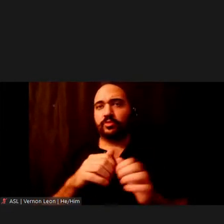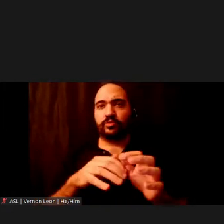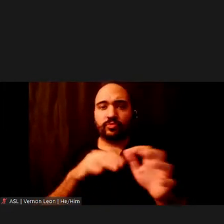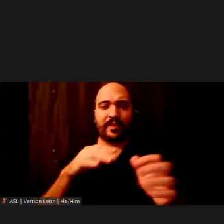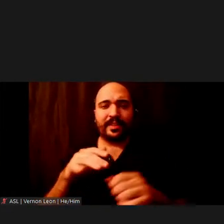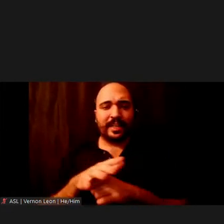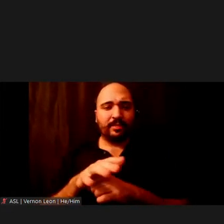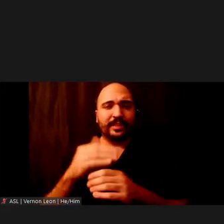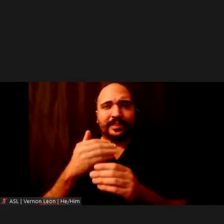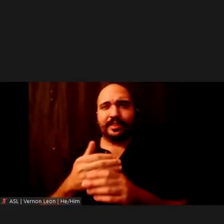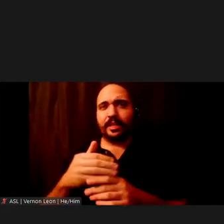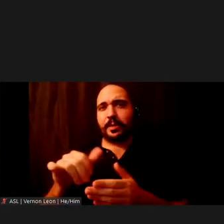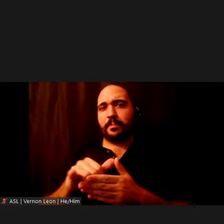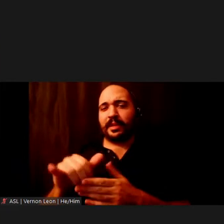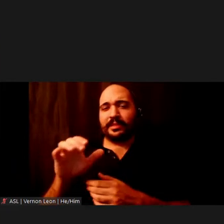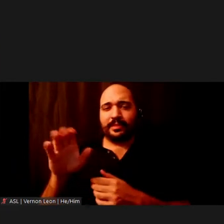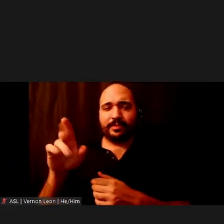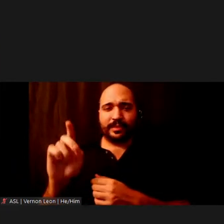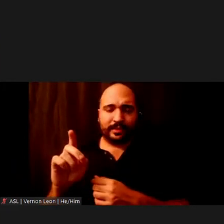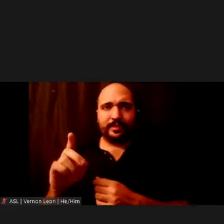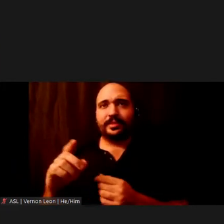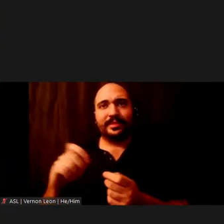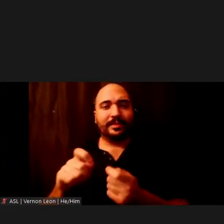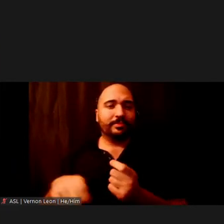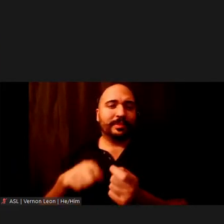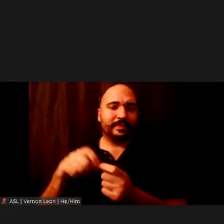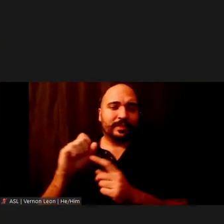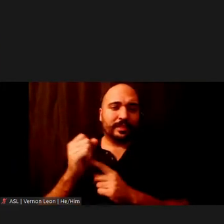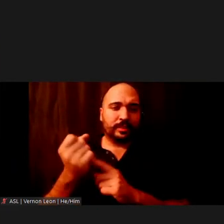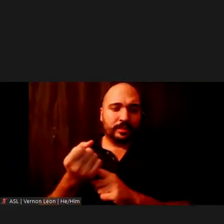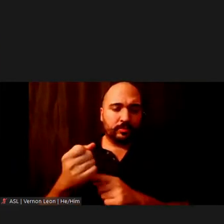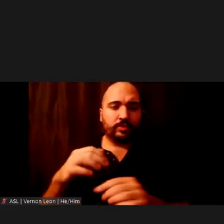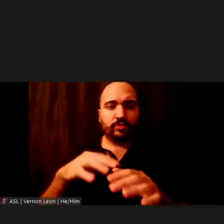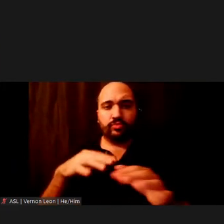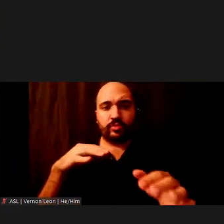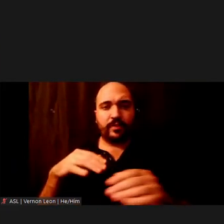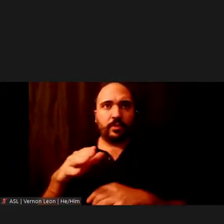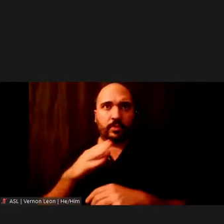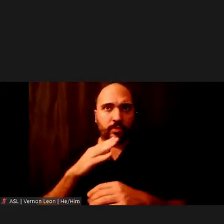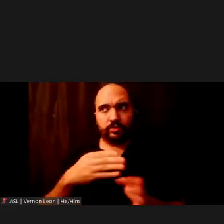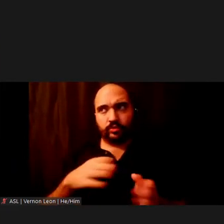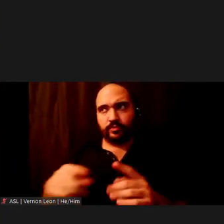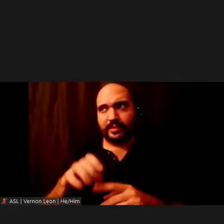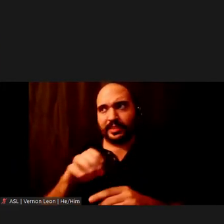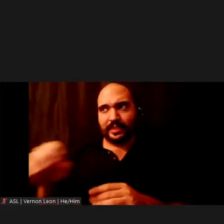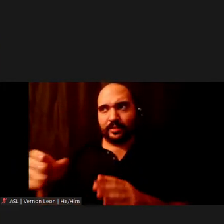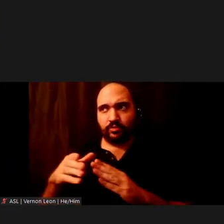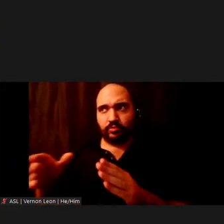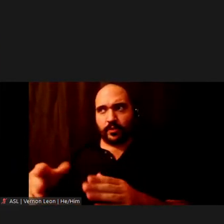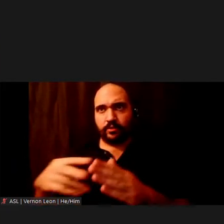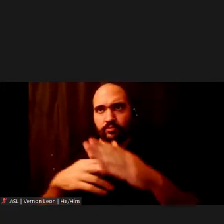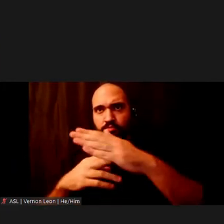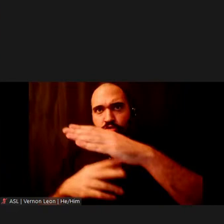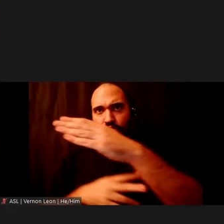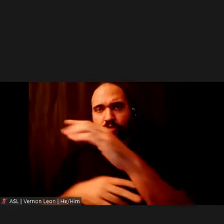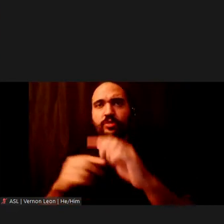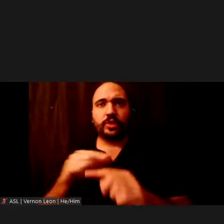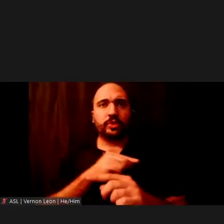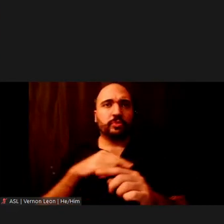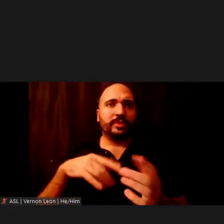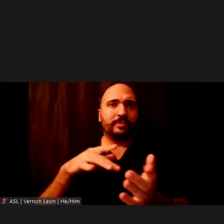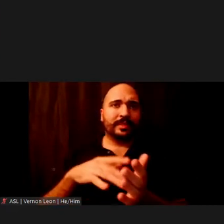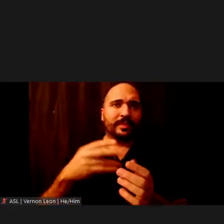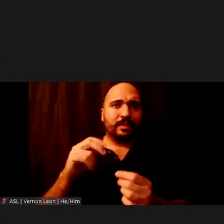near the Manhattan Central Business District. In certain scenarios, traffic may divert from the East River bridges to the Queens Midtown Tunnel and Hugh Carey Tunnel.